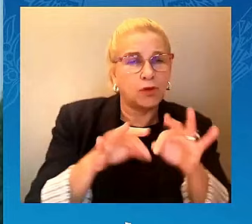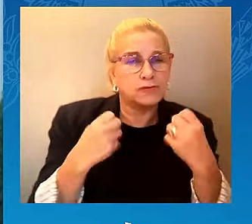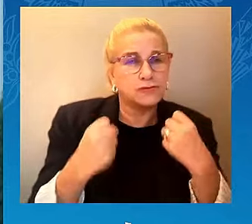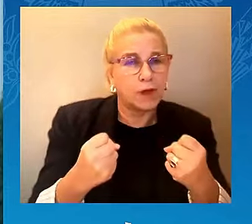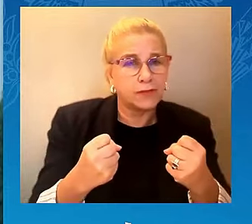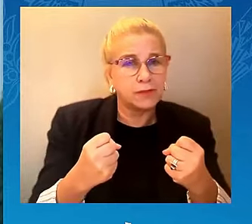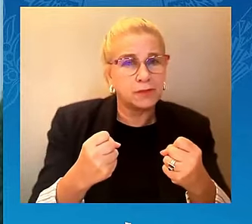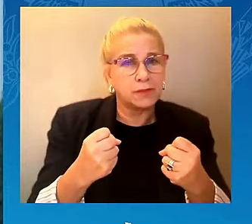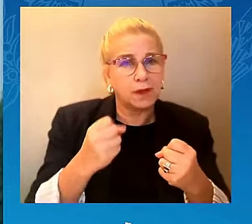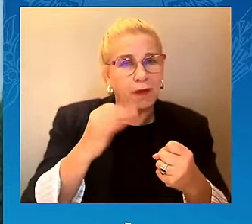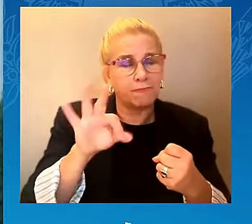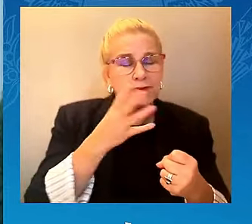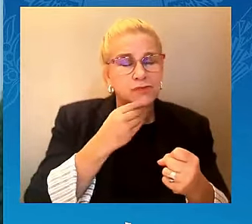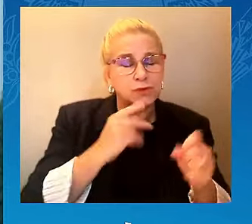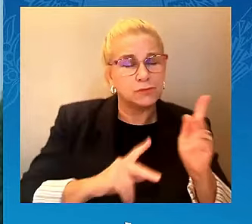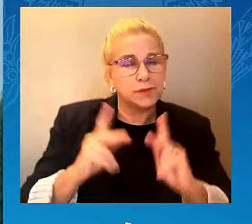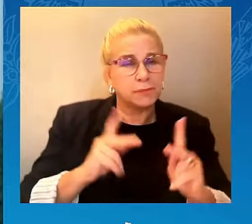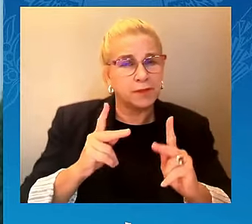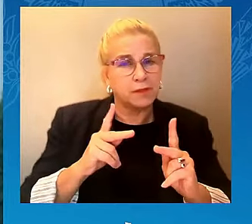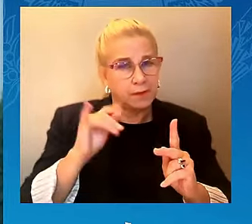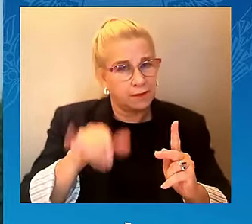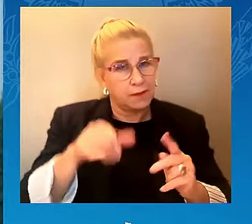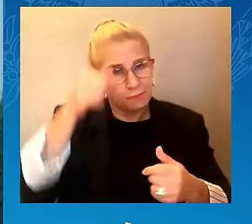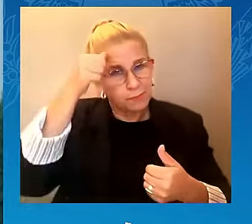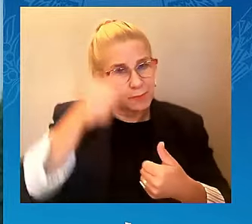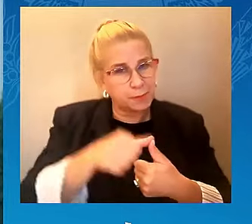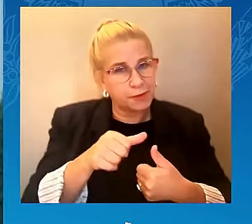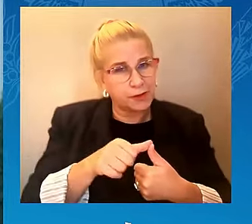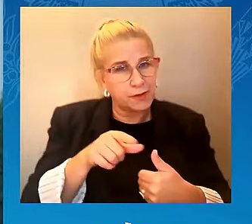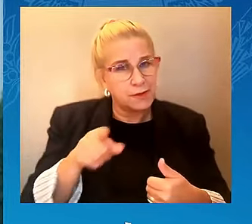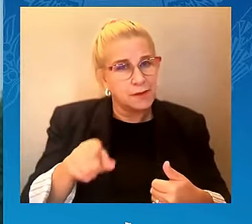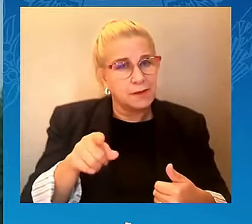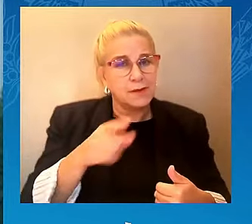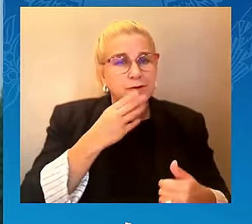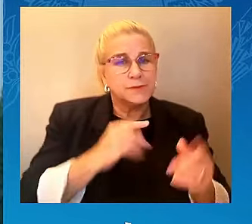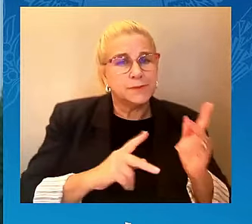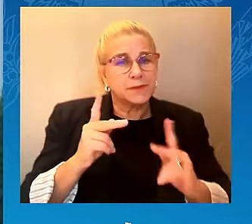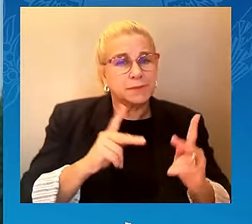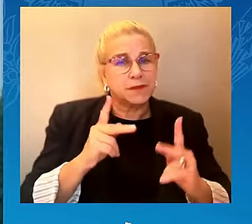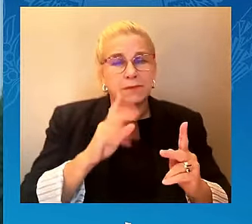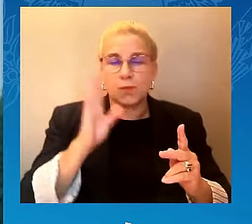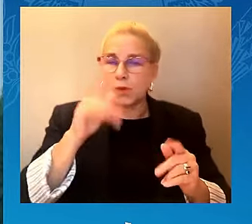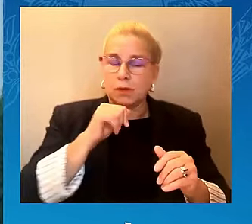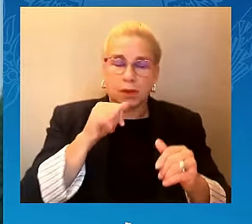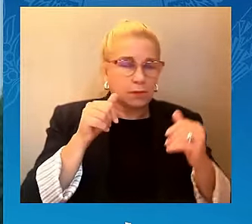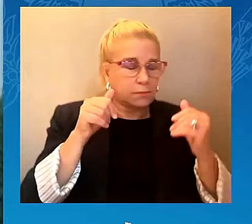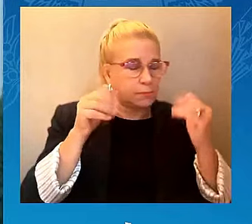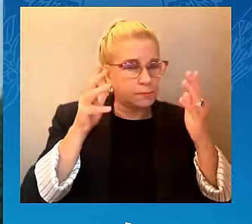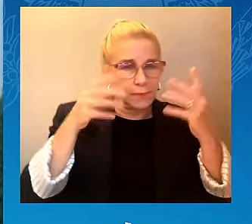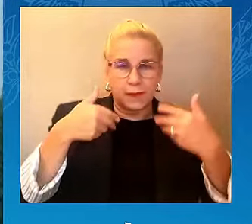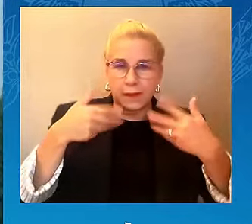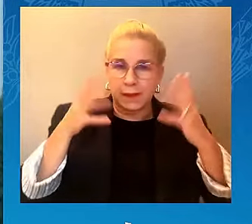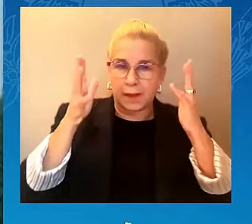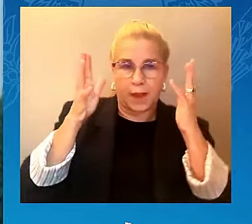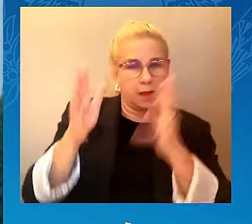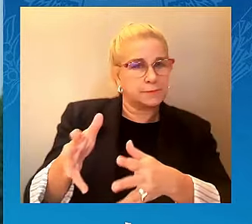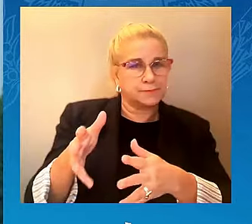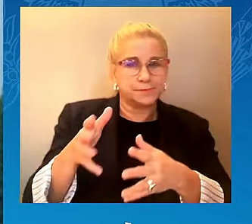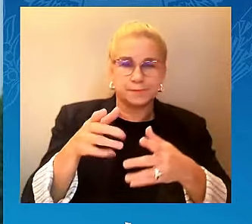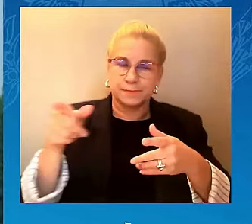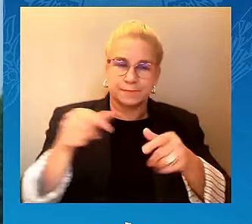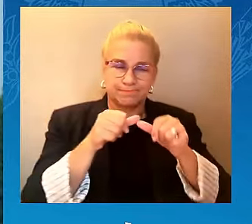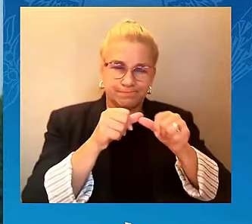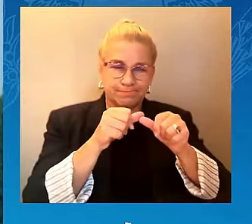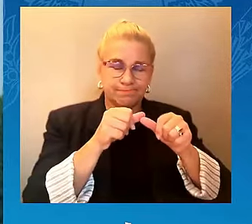remind us all not to abandon the goal of peace, dignity and security for